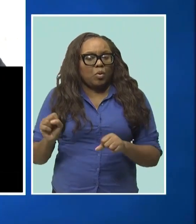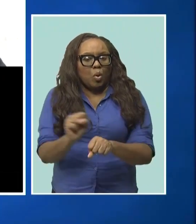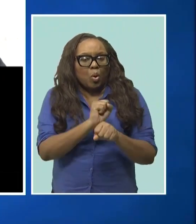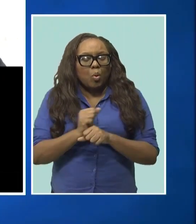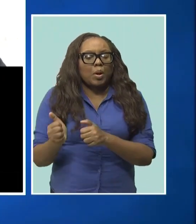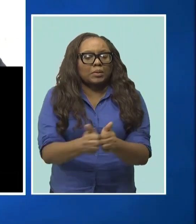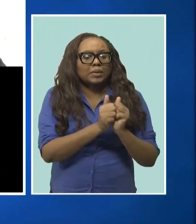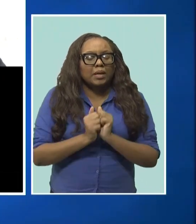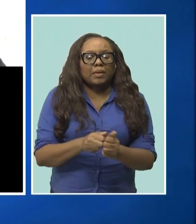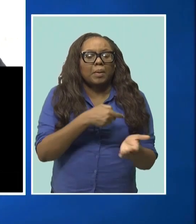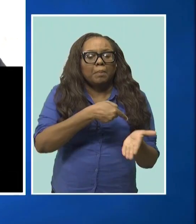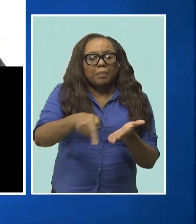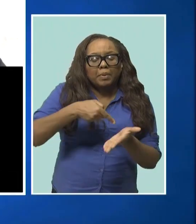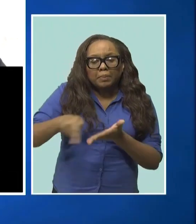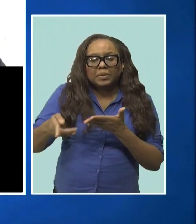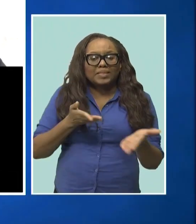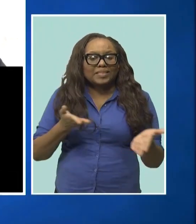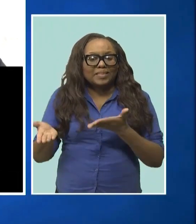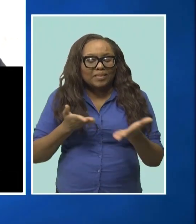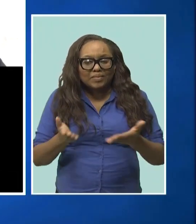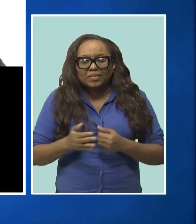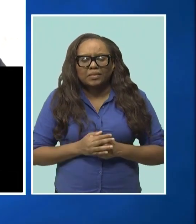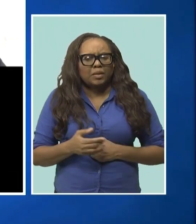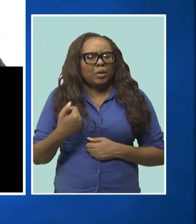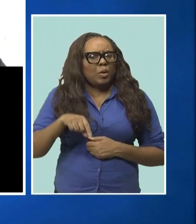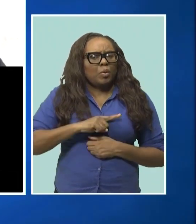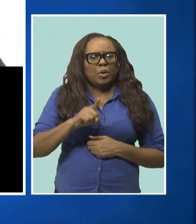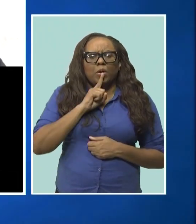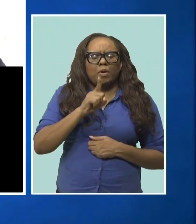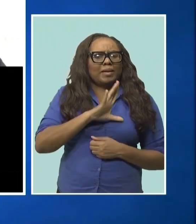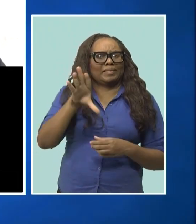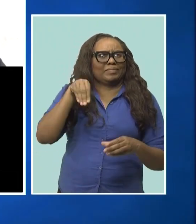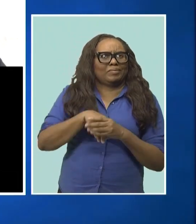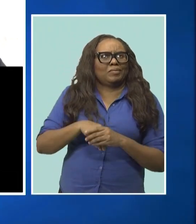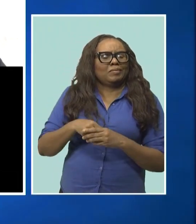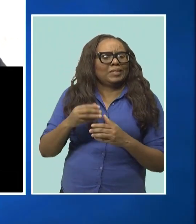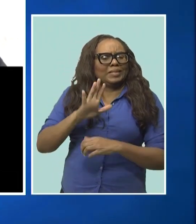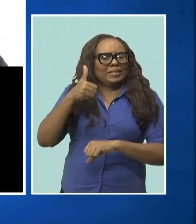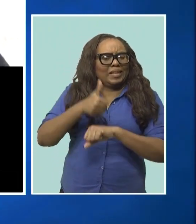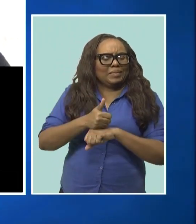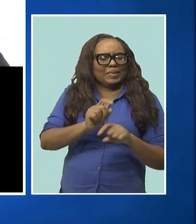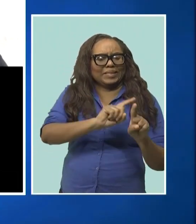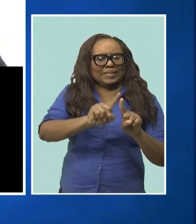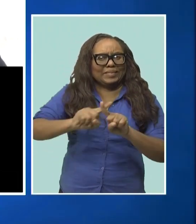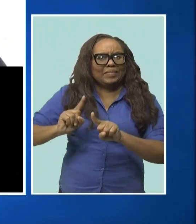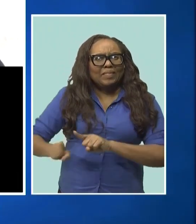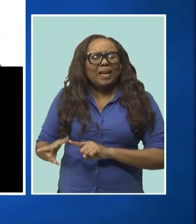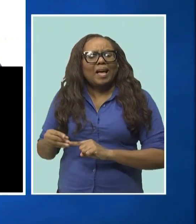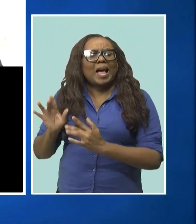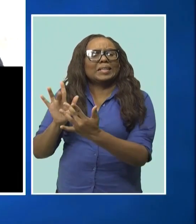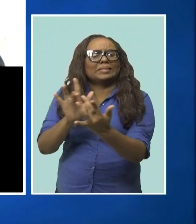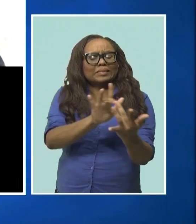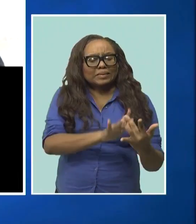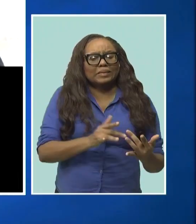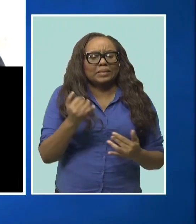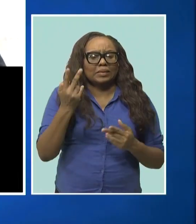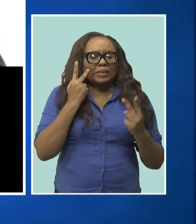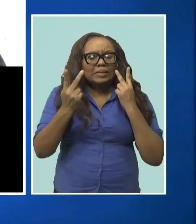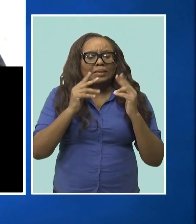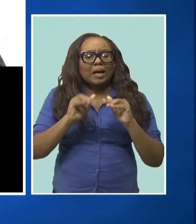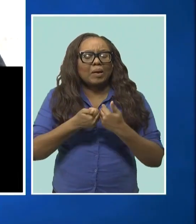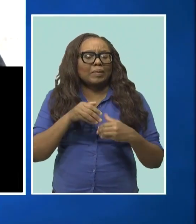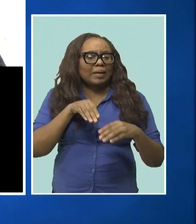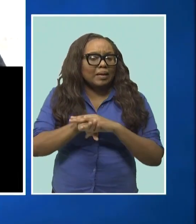with payment service providers, which are already active in the region, and use their reach out to give access to